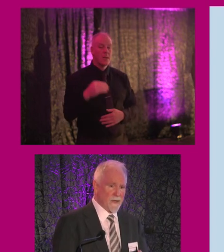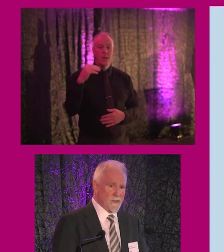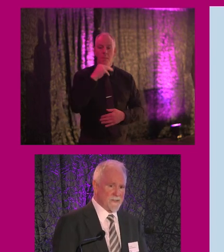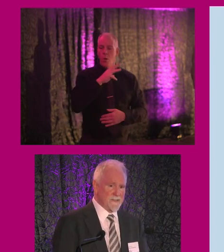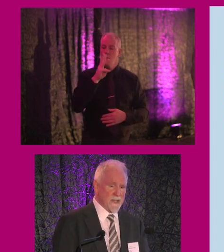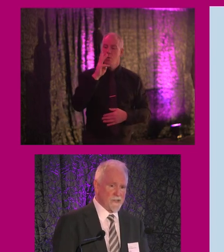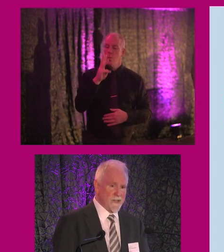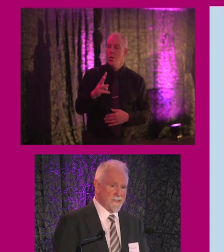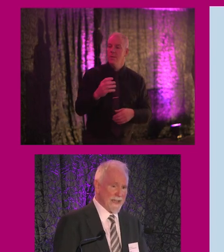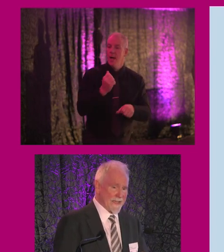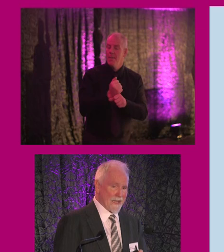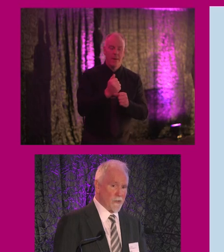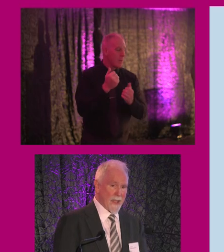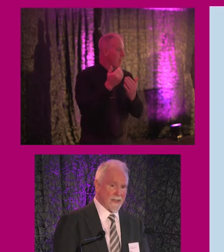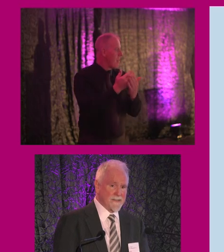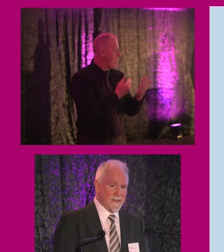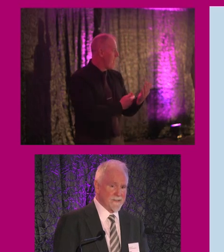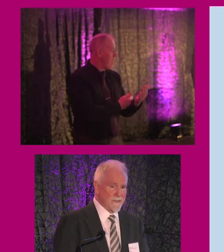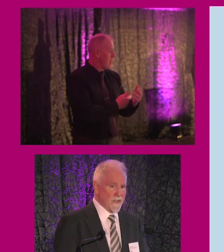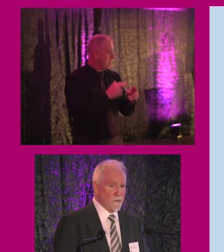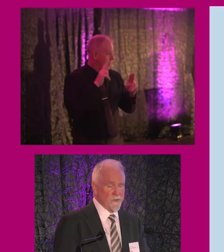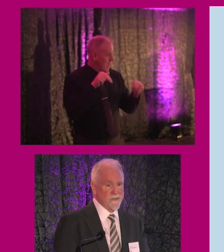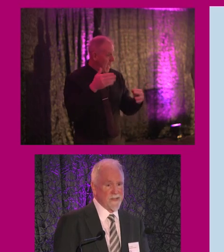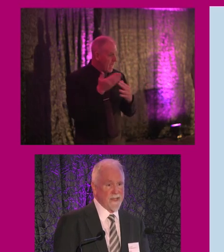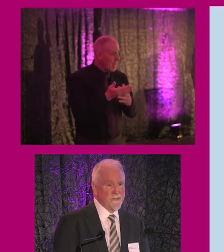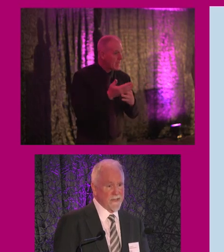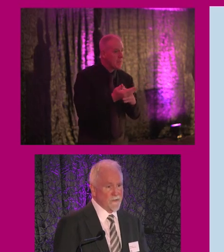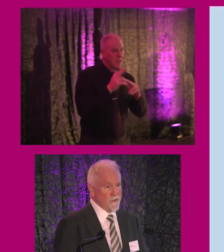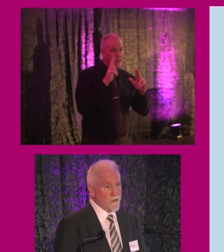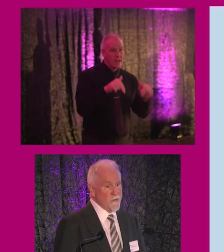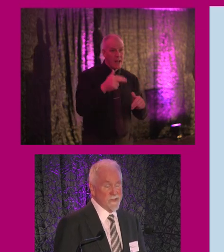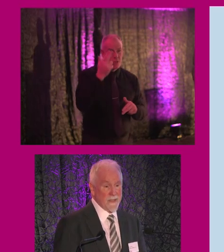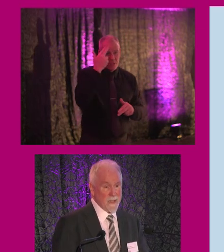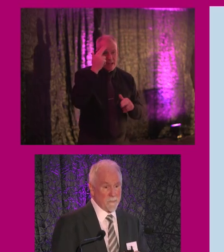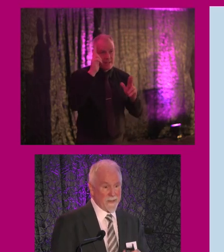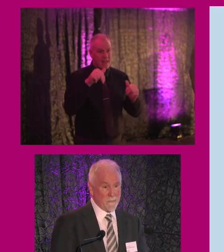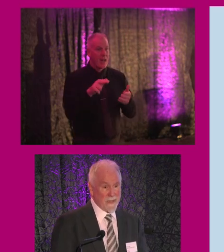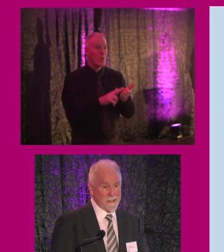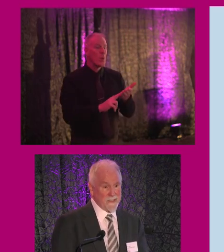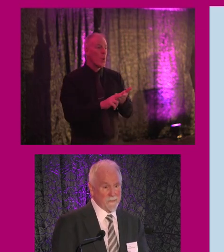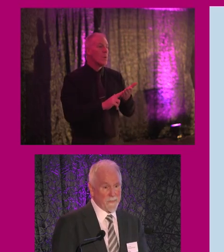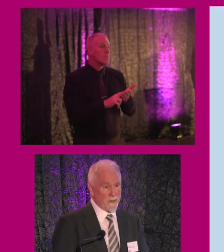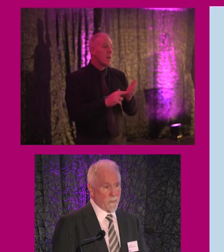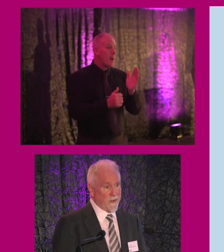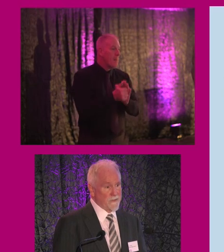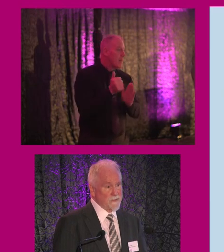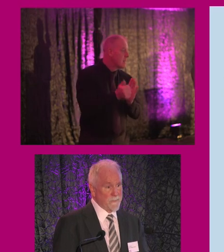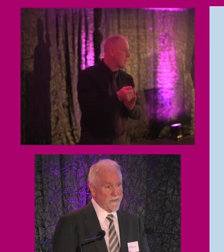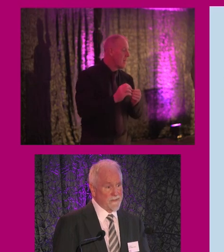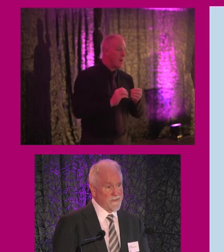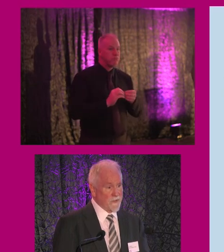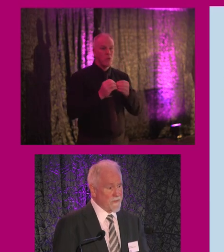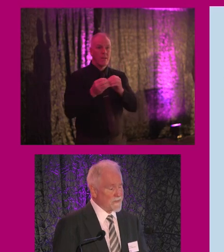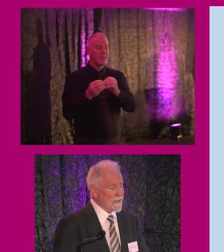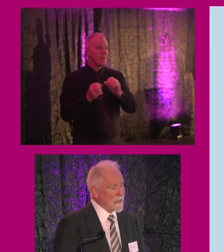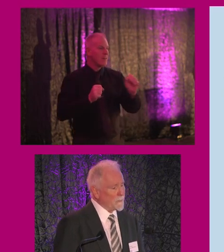in our legislation is can you access, can you understand and can you use, be it a building, be it a product, be